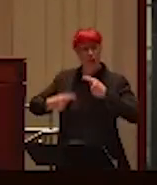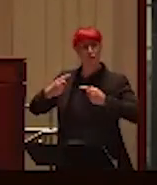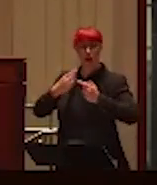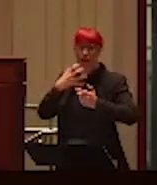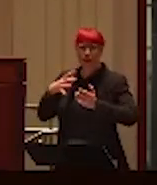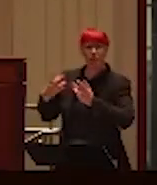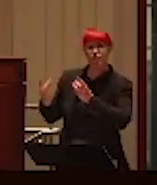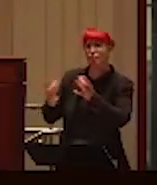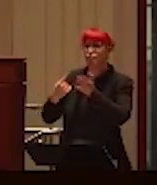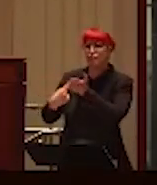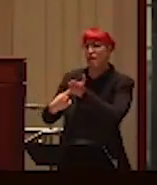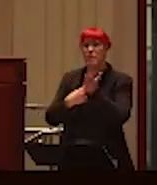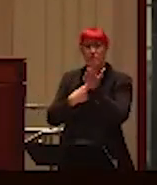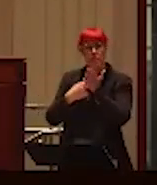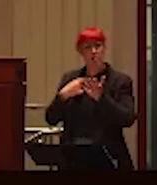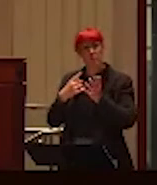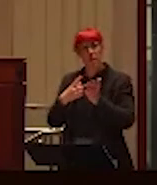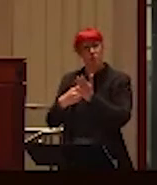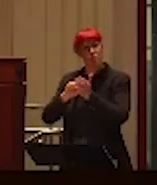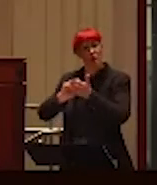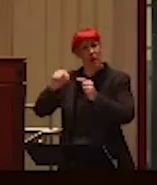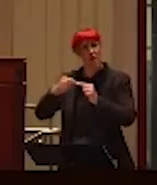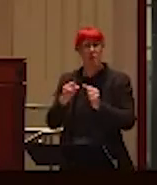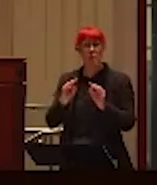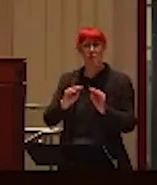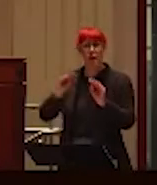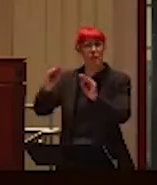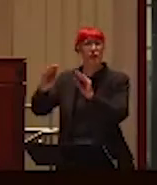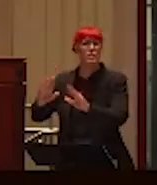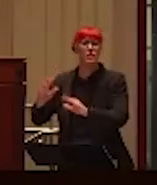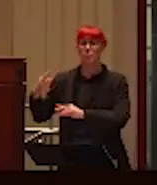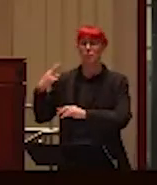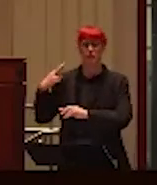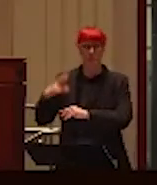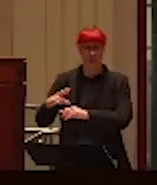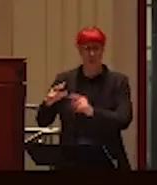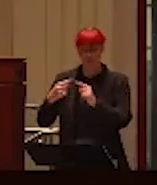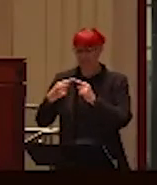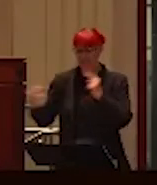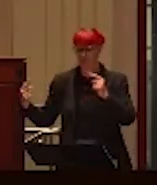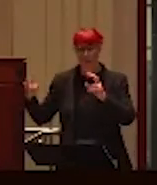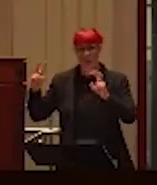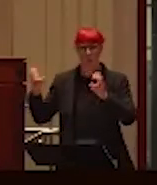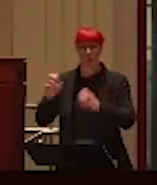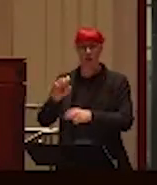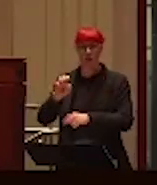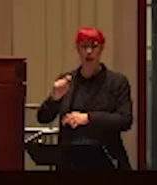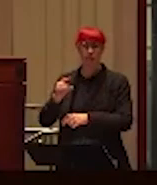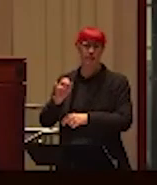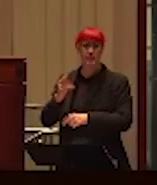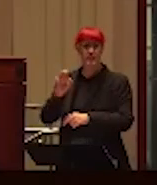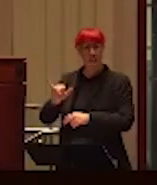migration, hot topics like religion, polarizing topics like ethnicity and sexual diversity.